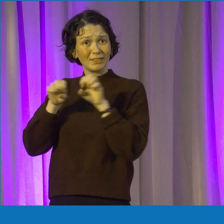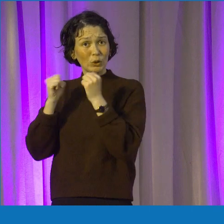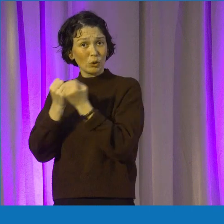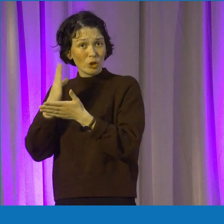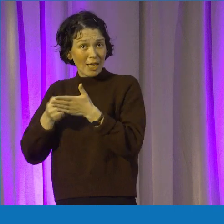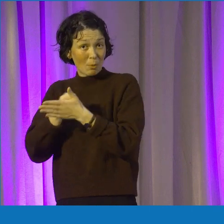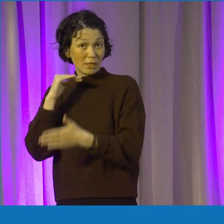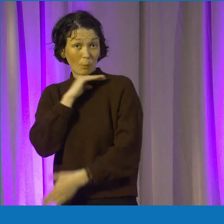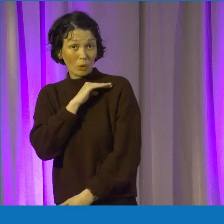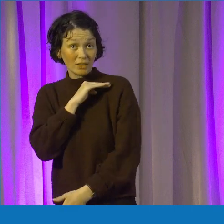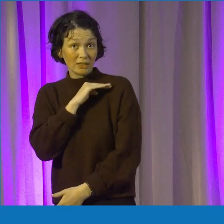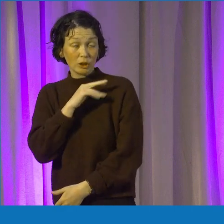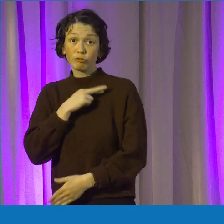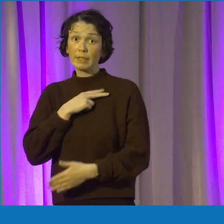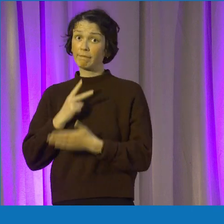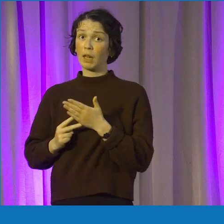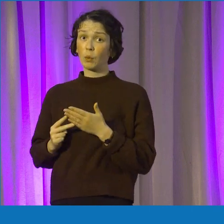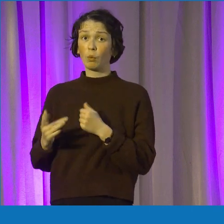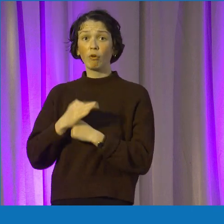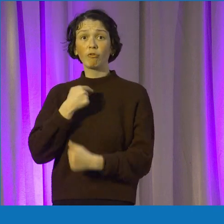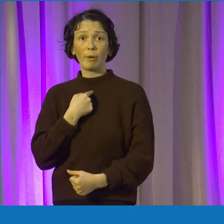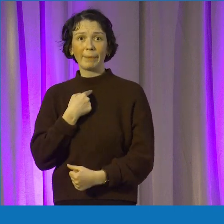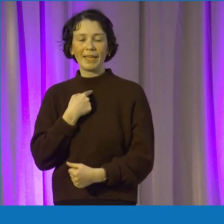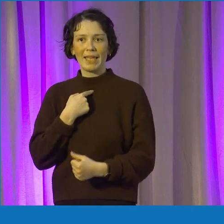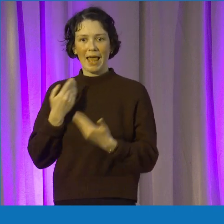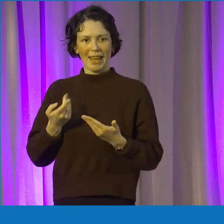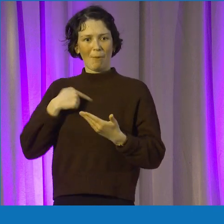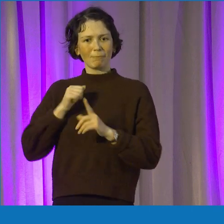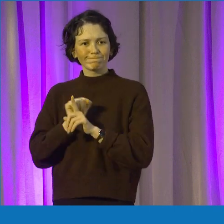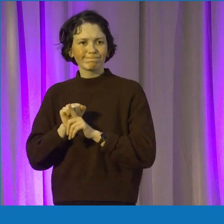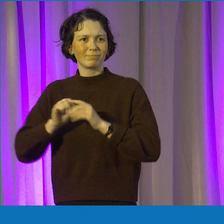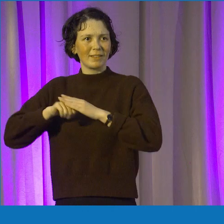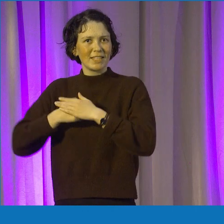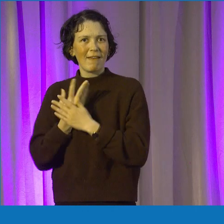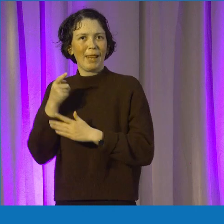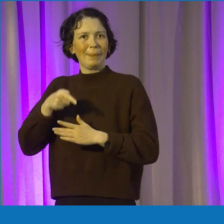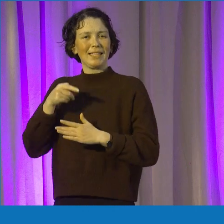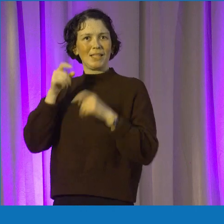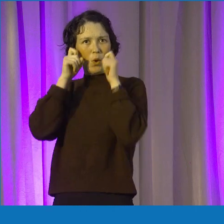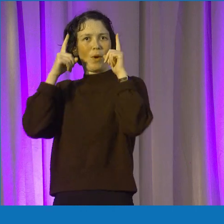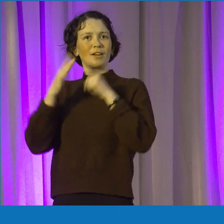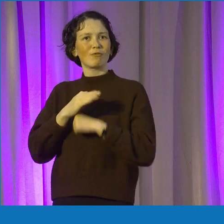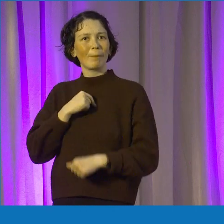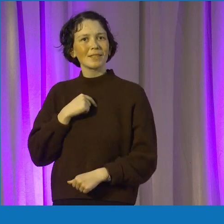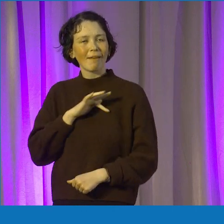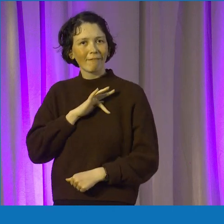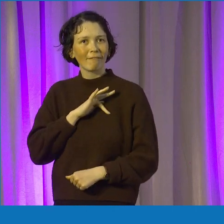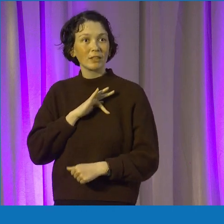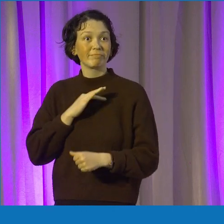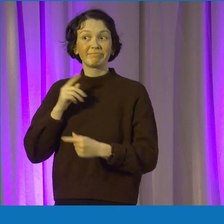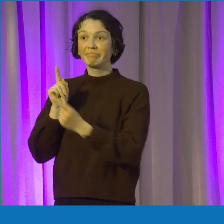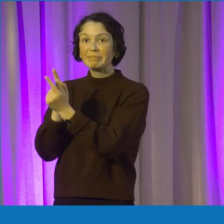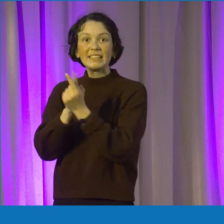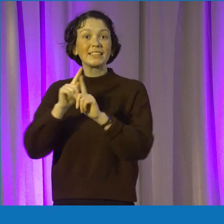And it's really, really valuable to have. And I've been able to develop that through my involvement with Enactus. And even just meeting people